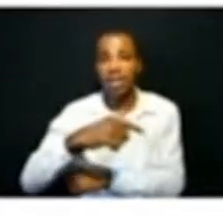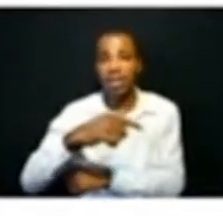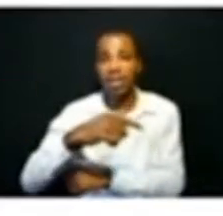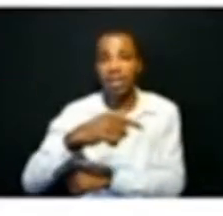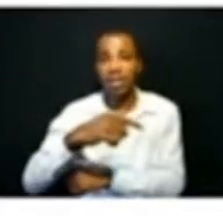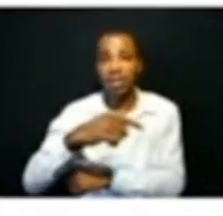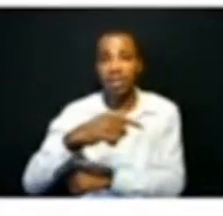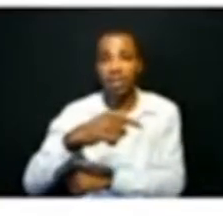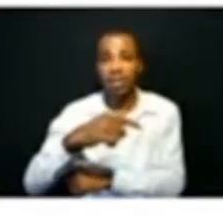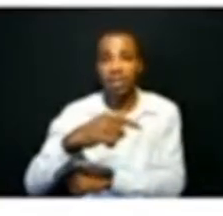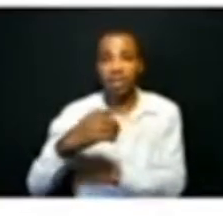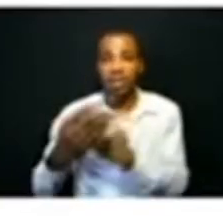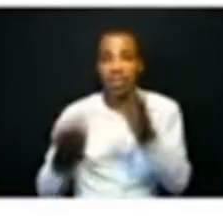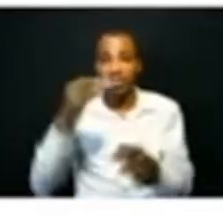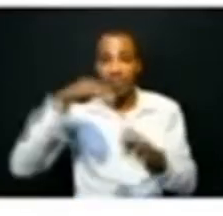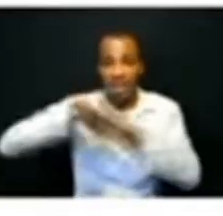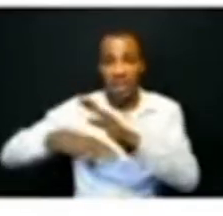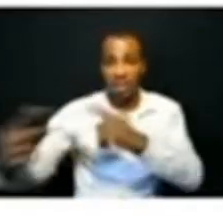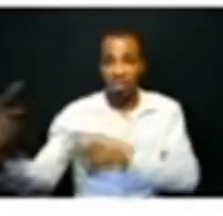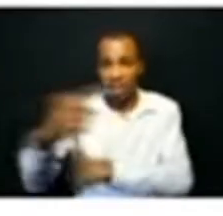shut out the past